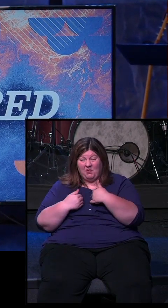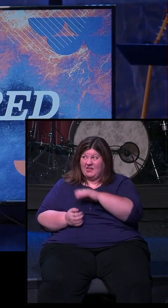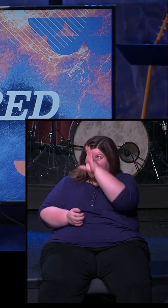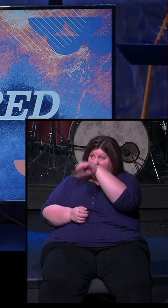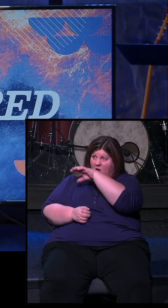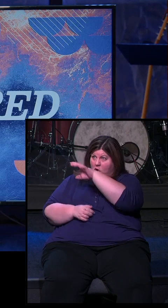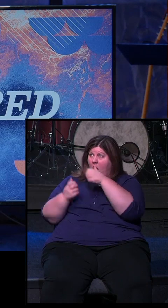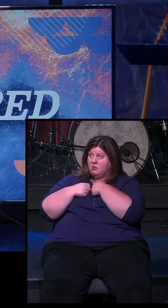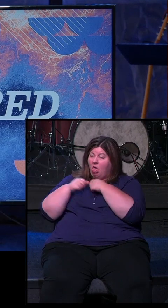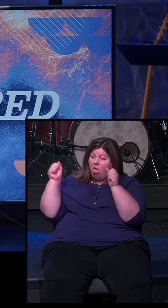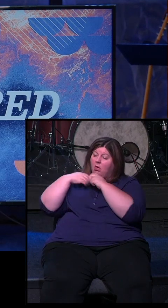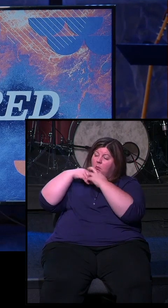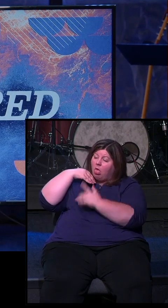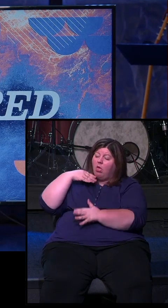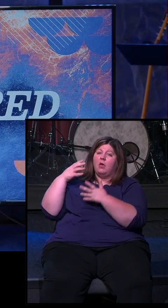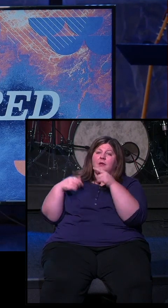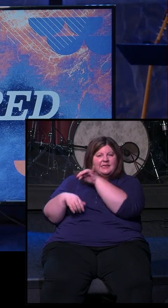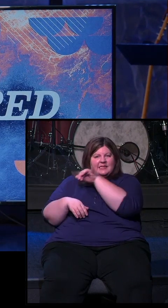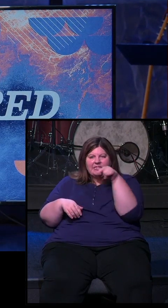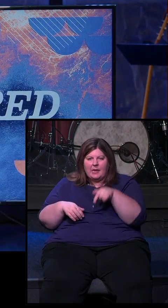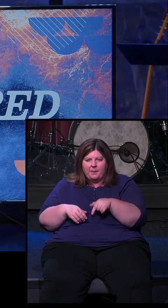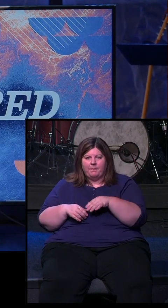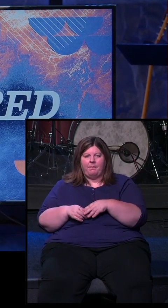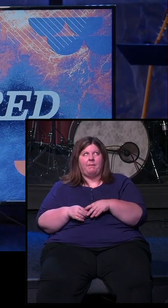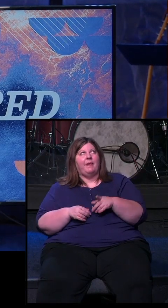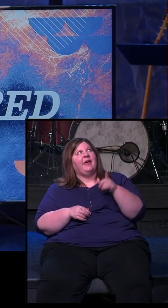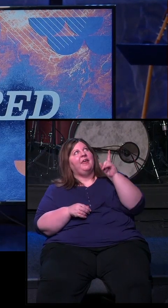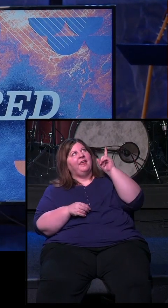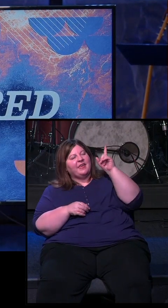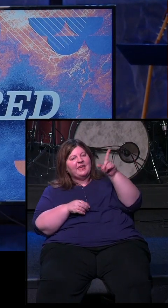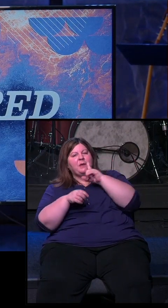see God fulfilling his promise that he made to Abraham.